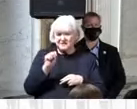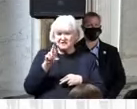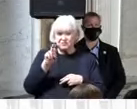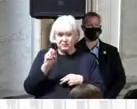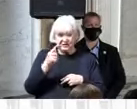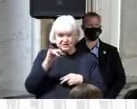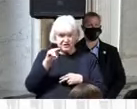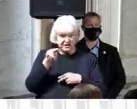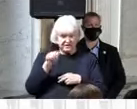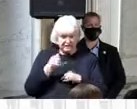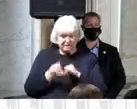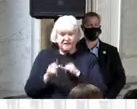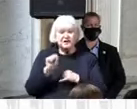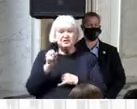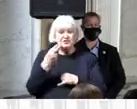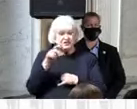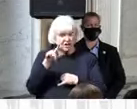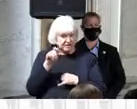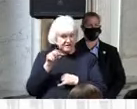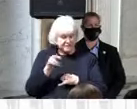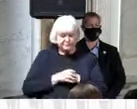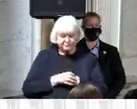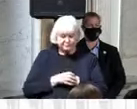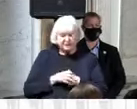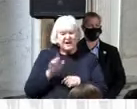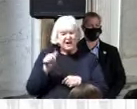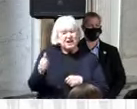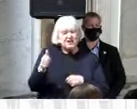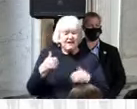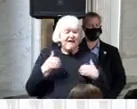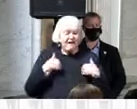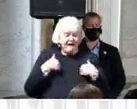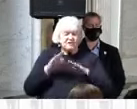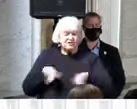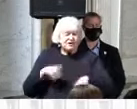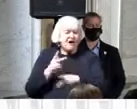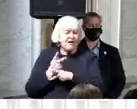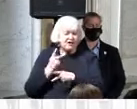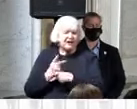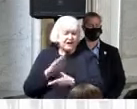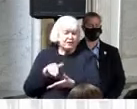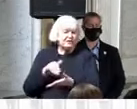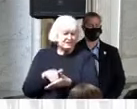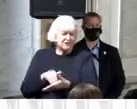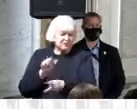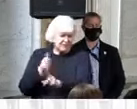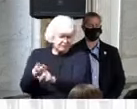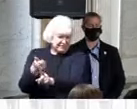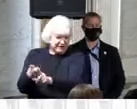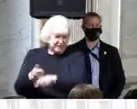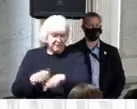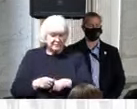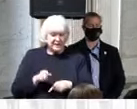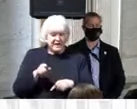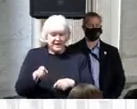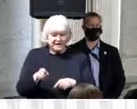ran a child care center and she became a second mother to my sister and me